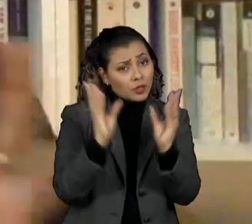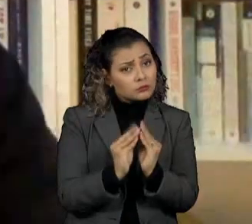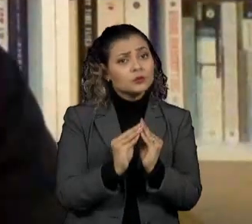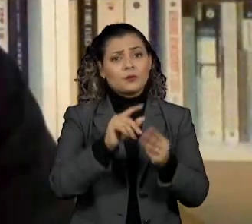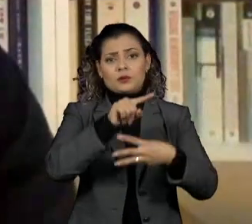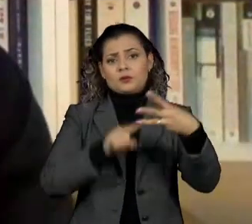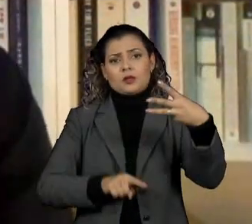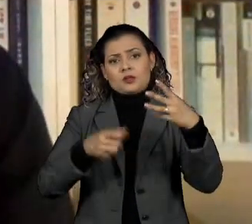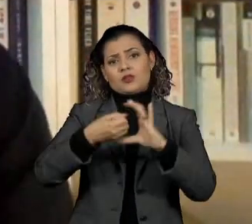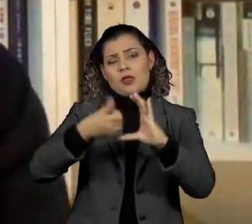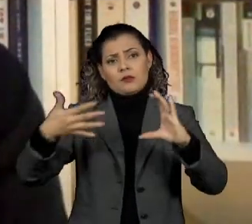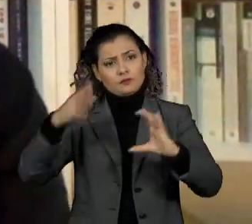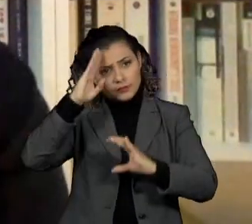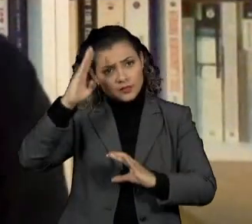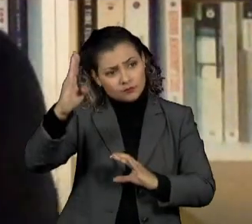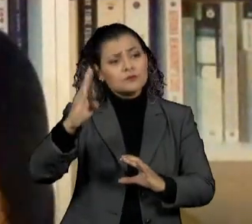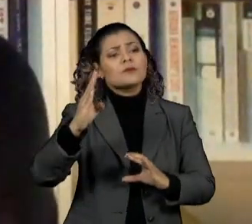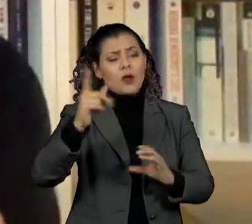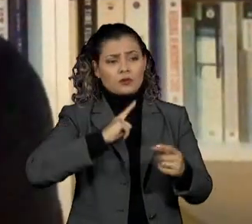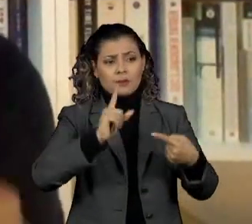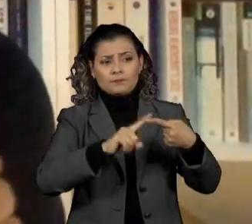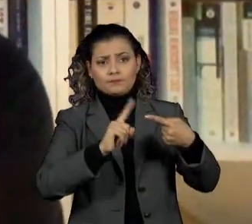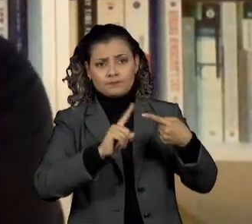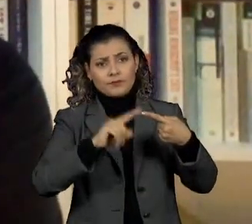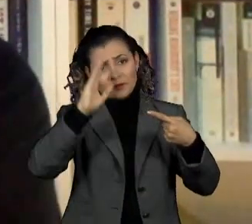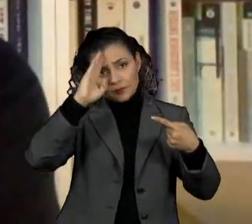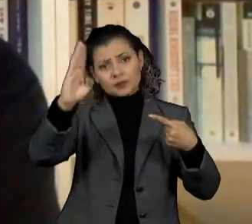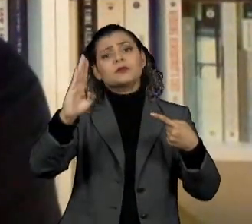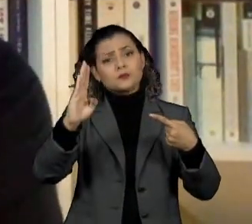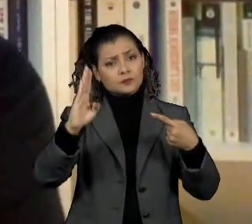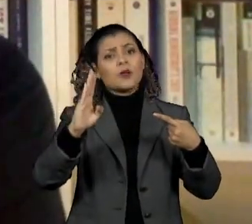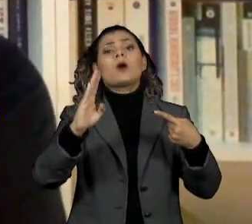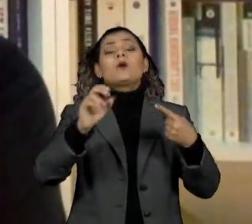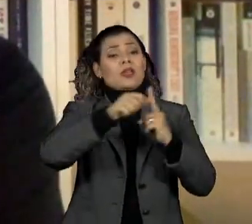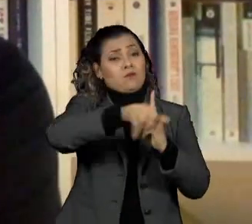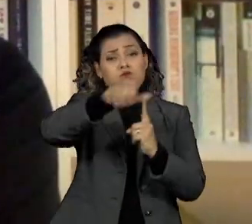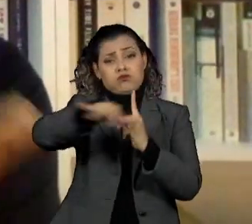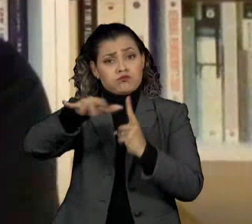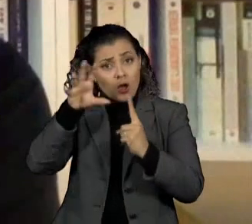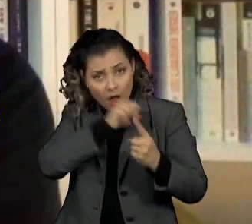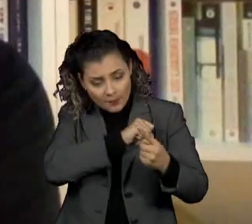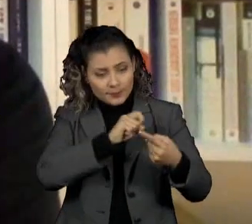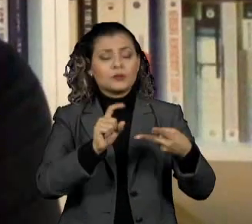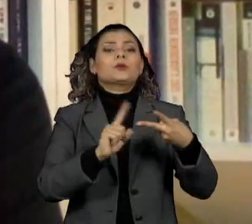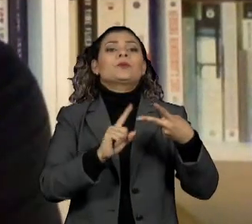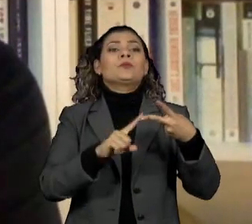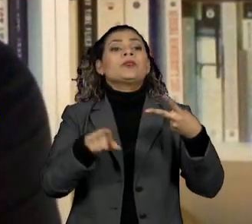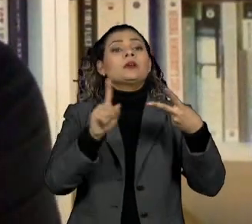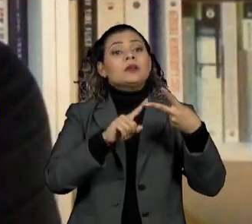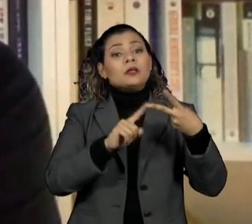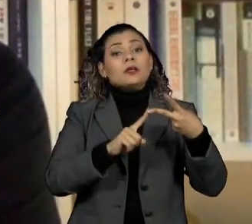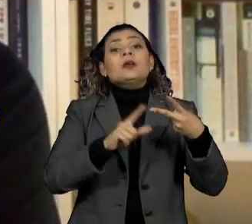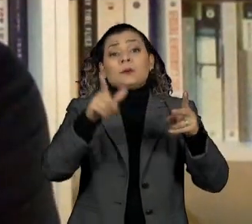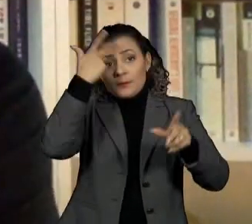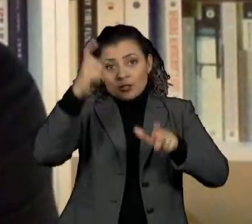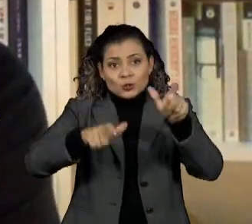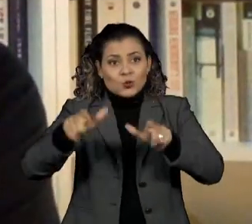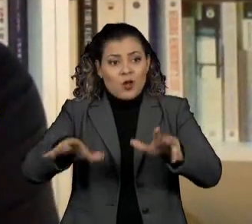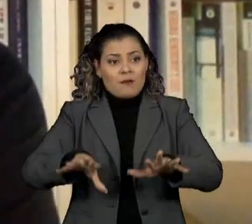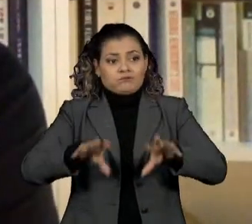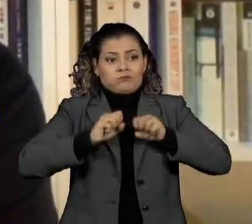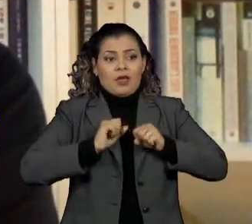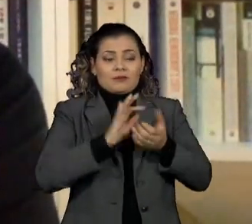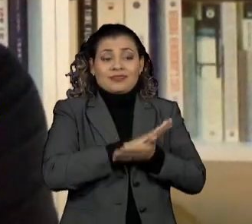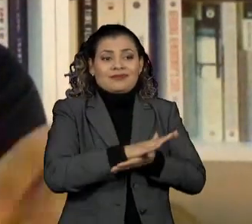these three qualities, one, that it has a high degree of infectivity. Number two, that asymptomatic individuals